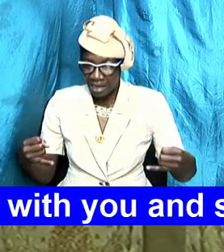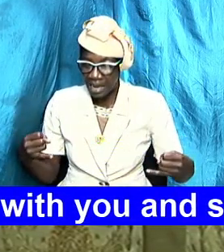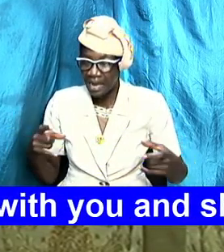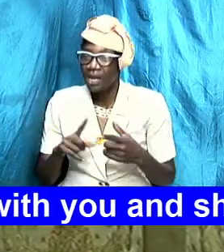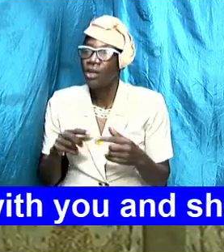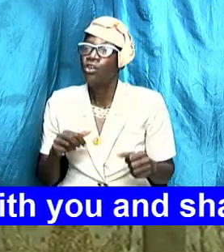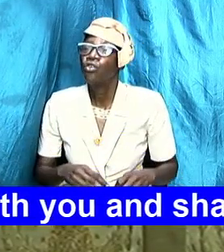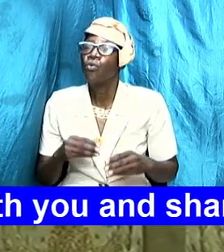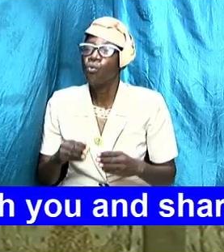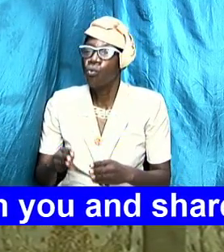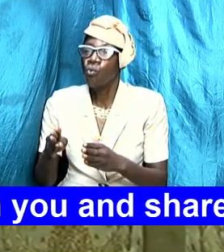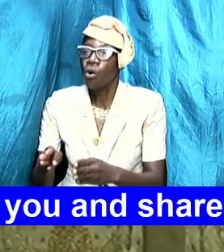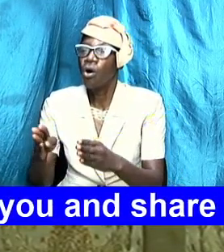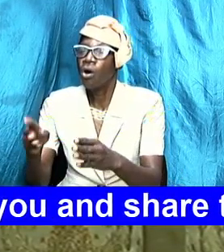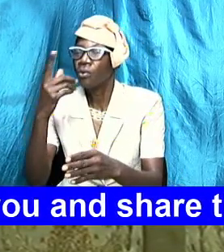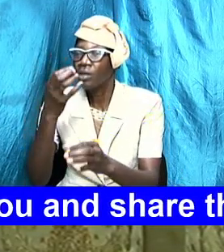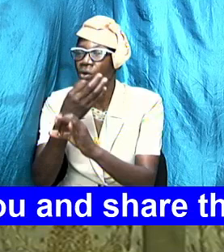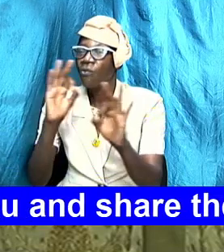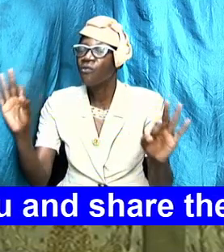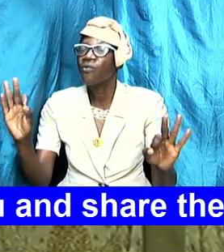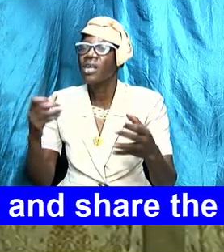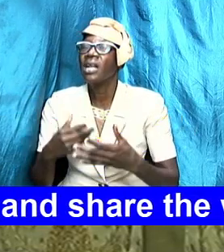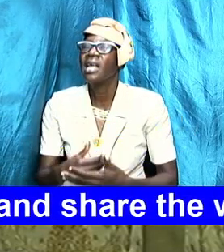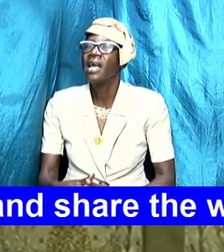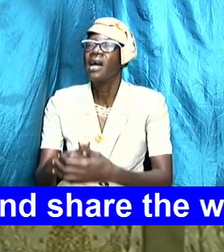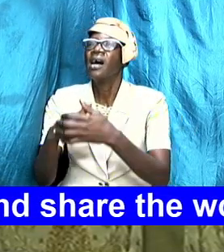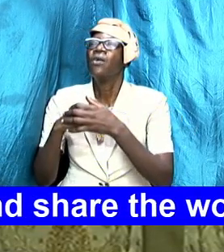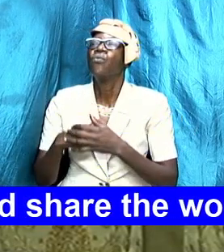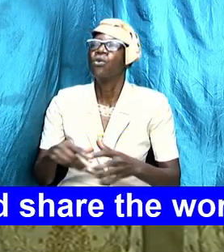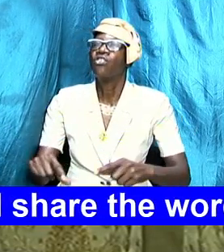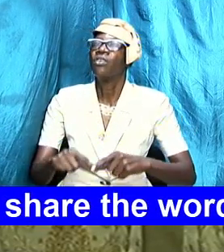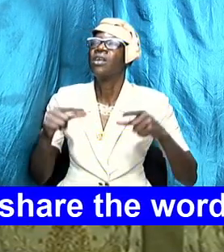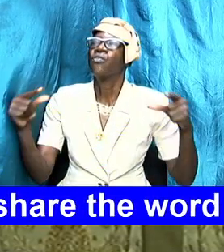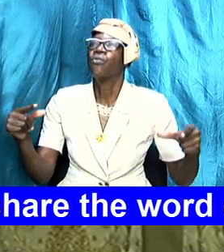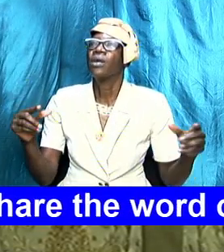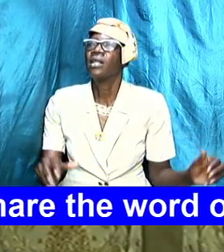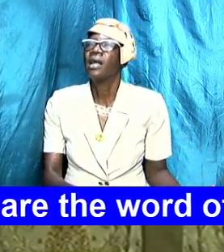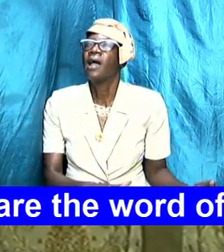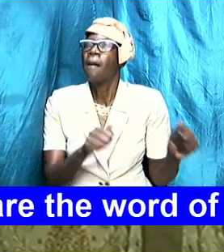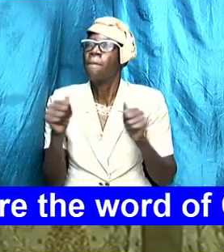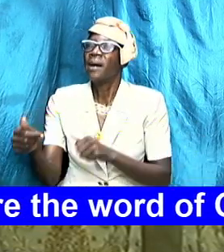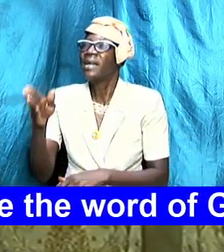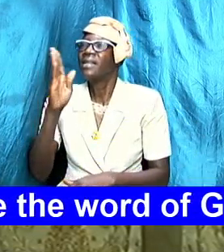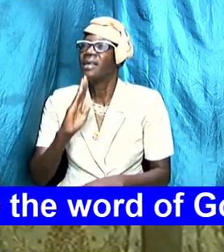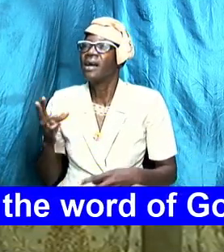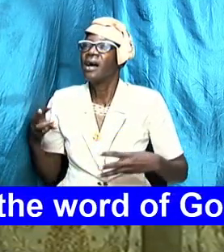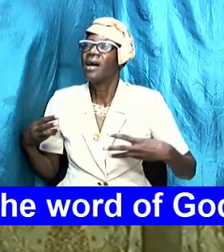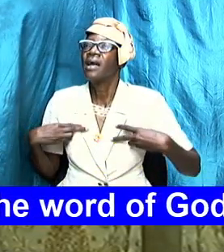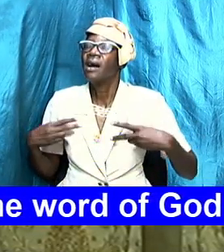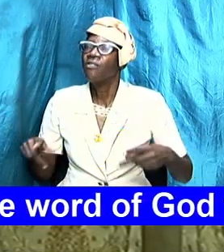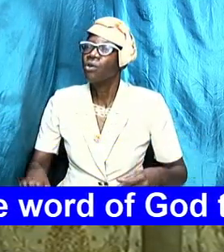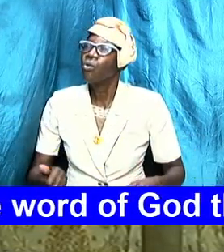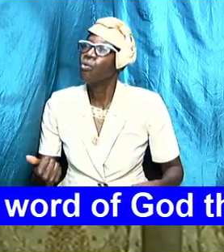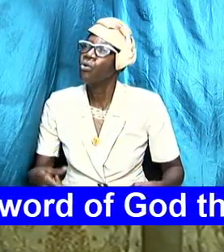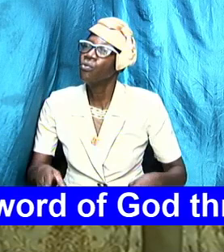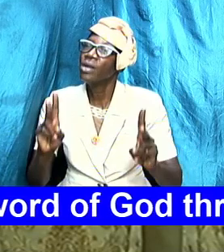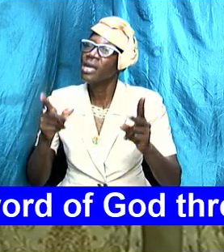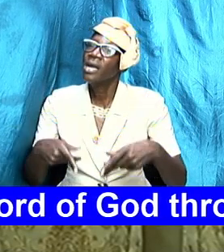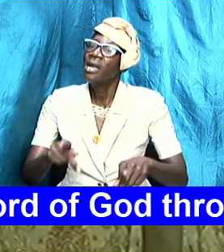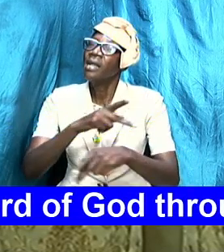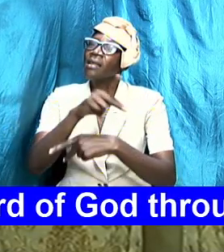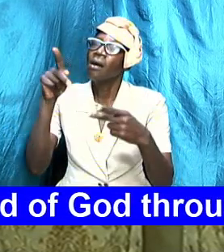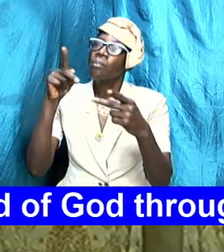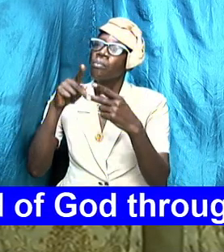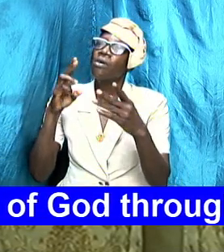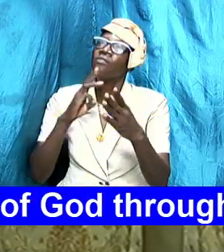walk with you freely and worship the great and the mighty God have your own way let your perfect will be done we